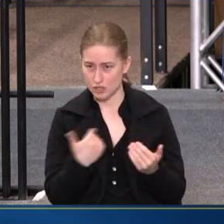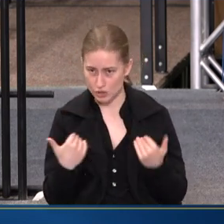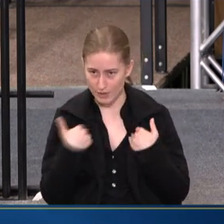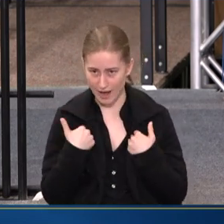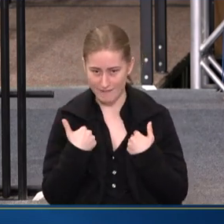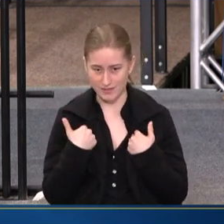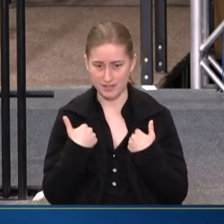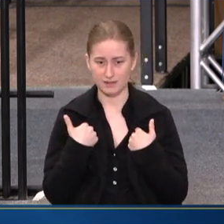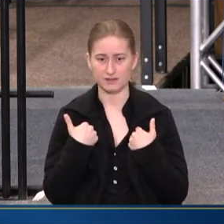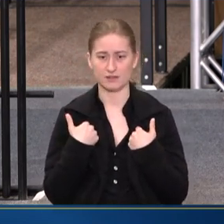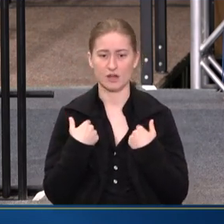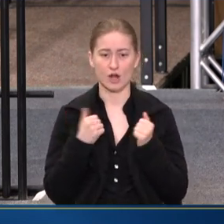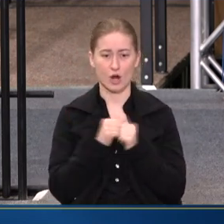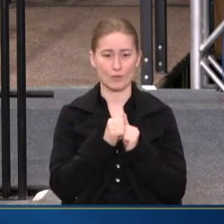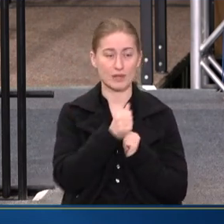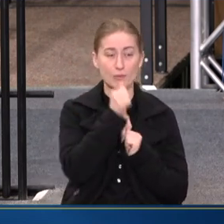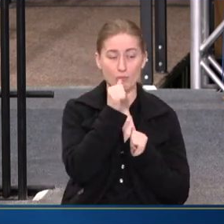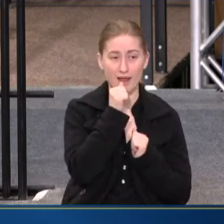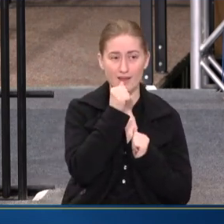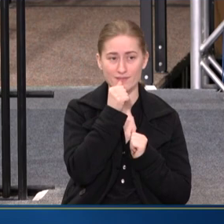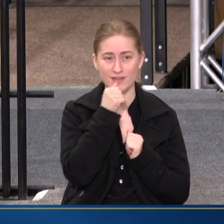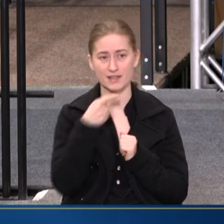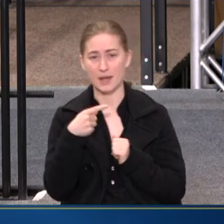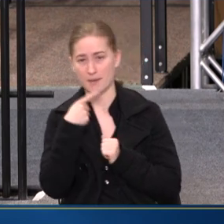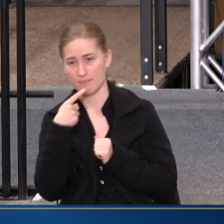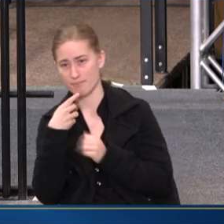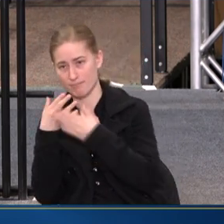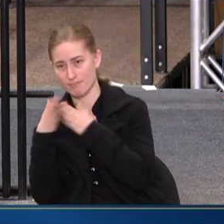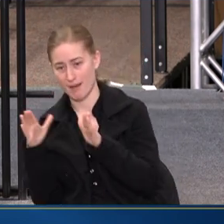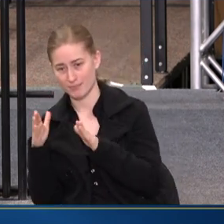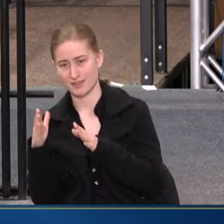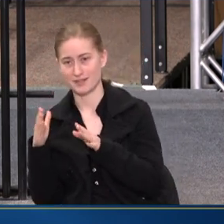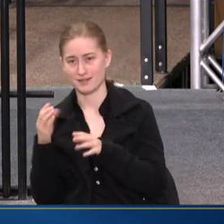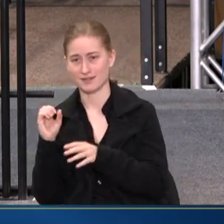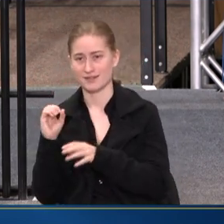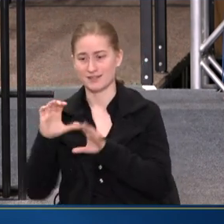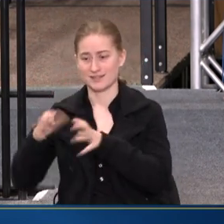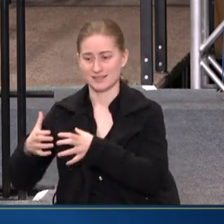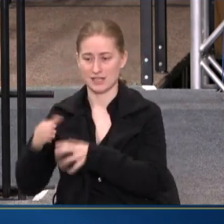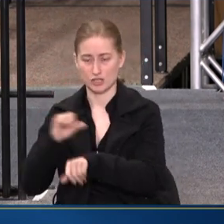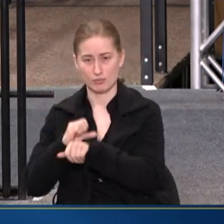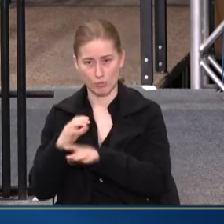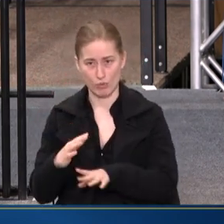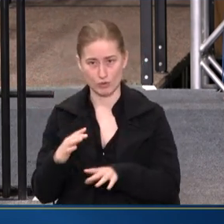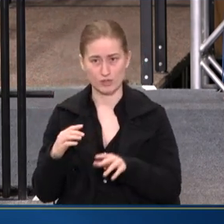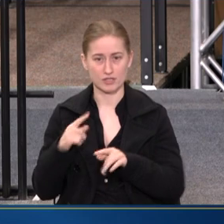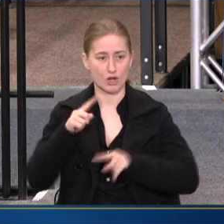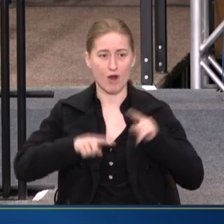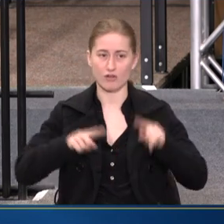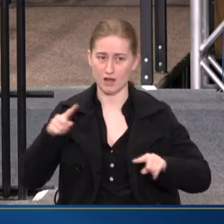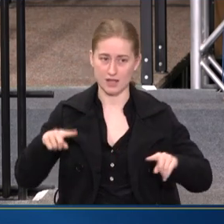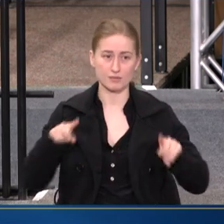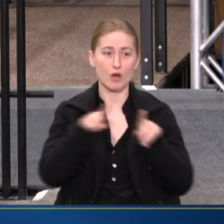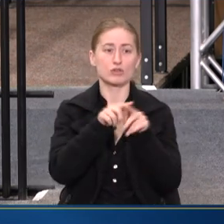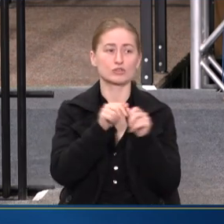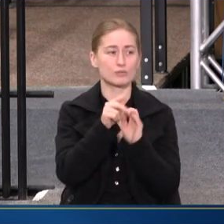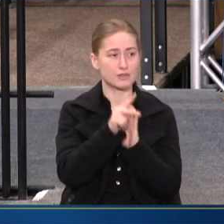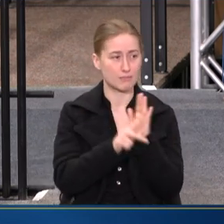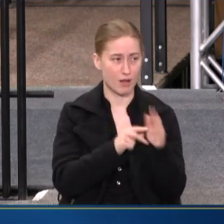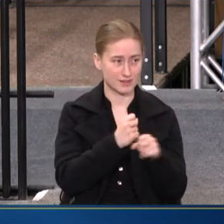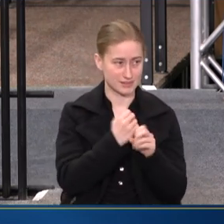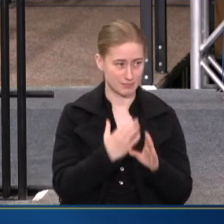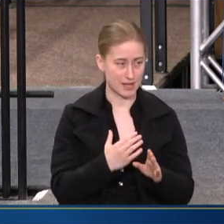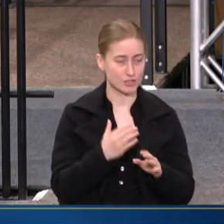TODAY ARE WITH PRIVATE AND PUBLIC SECTOR EMPLOYERS OF ALL KINDS, AND ALSO WITH POLICYMAKERS AT THE